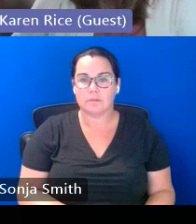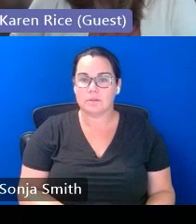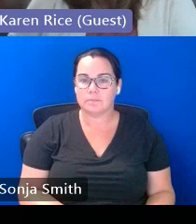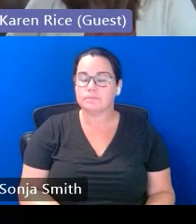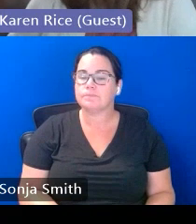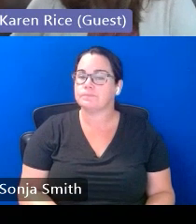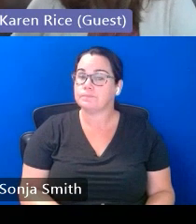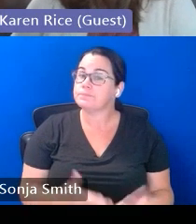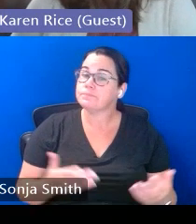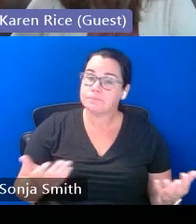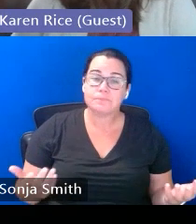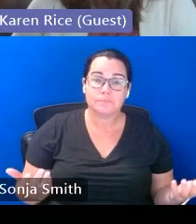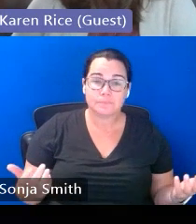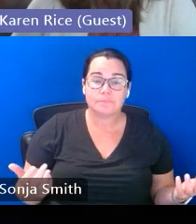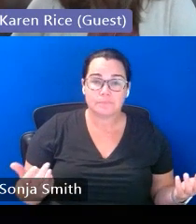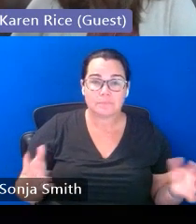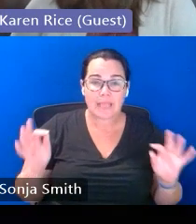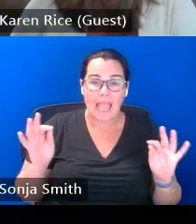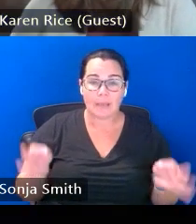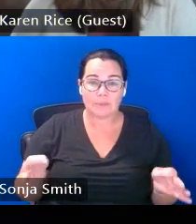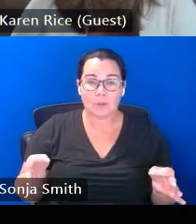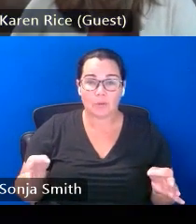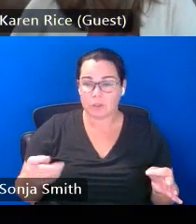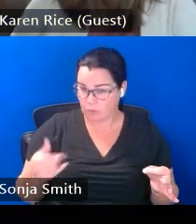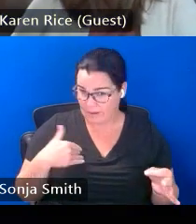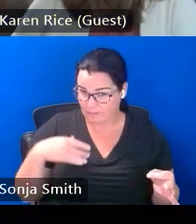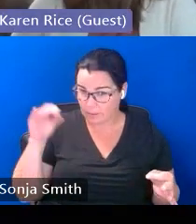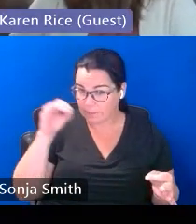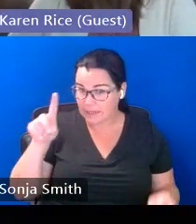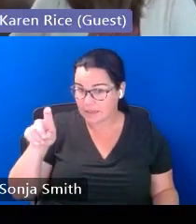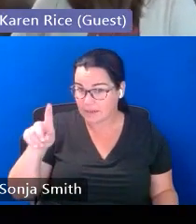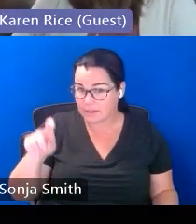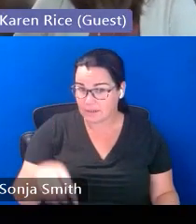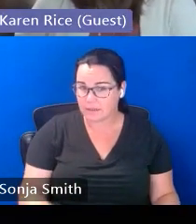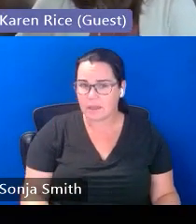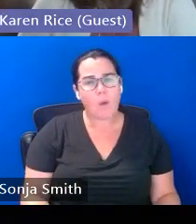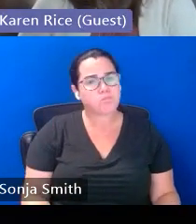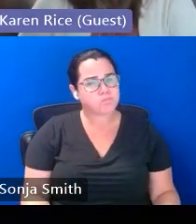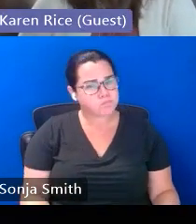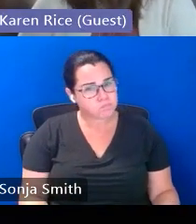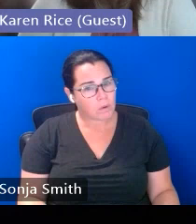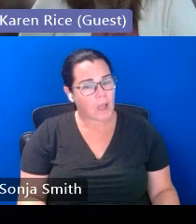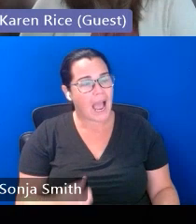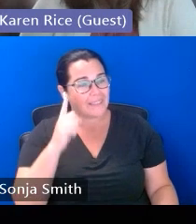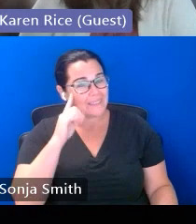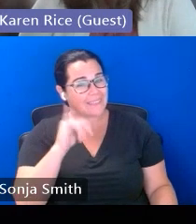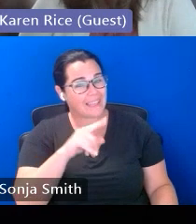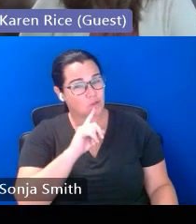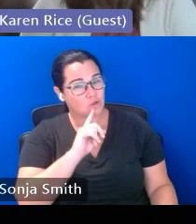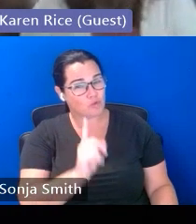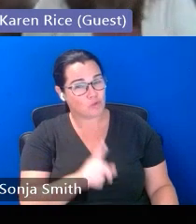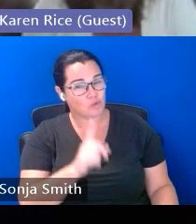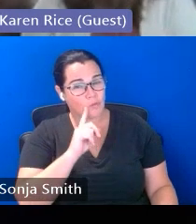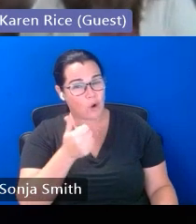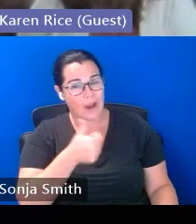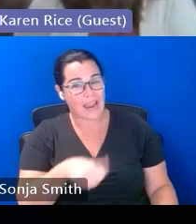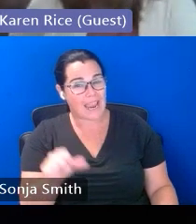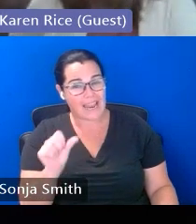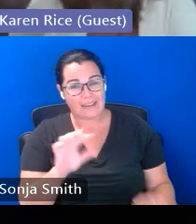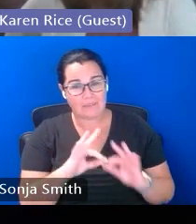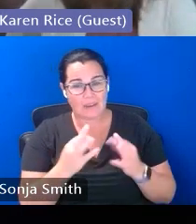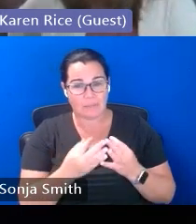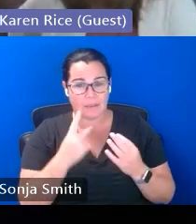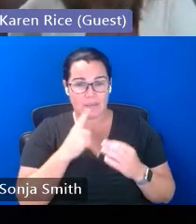absolutely and i think that's true um on that yeah i think that's true for any of our families who are doubled up but you're right